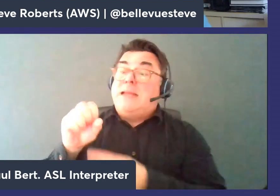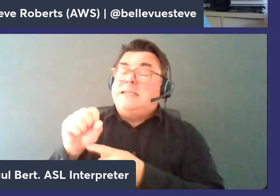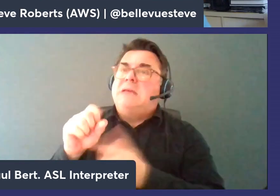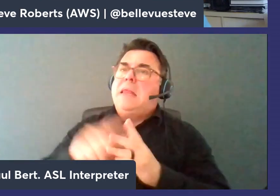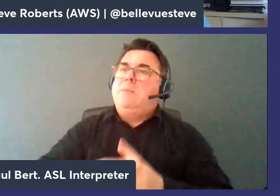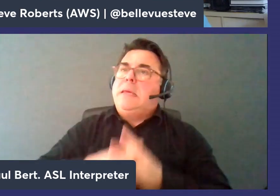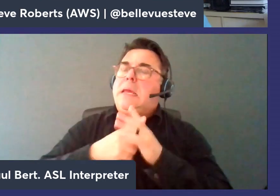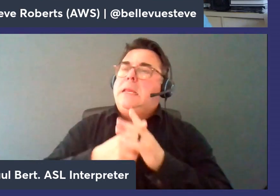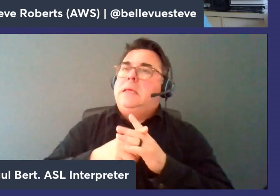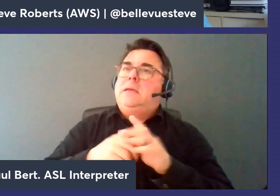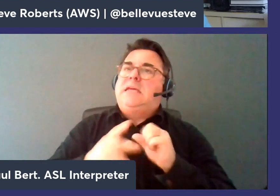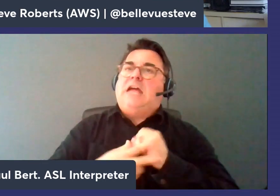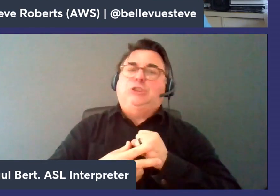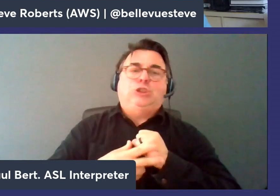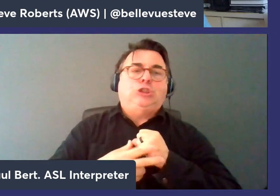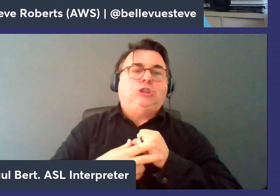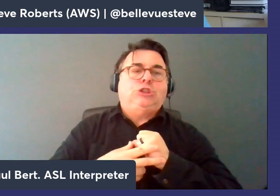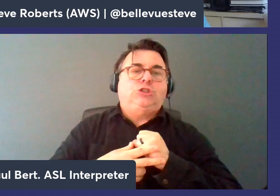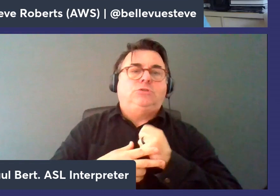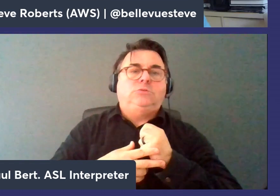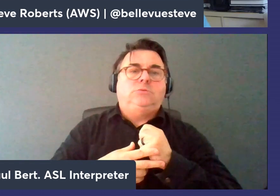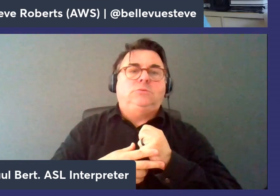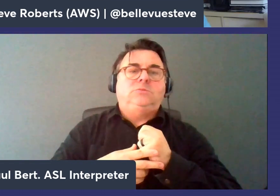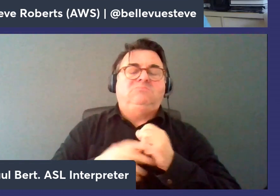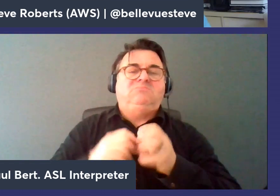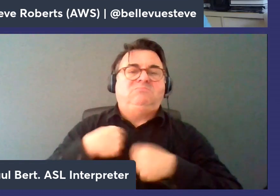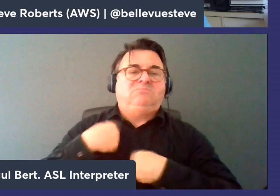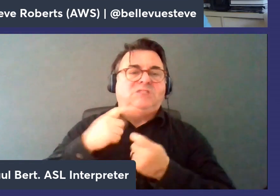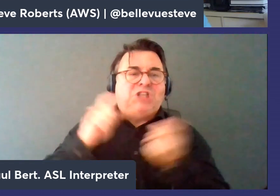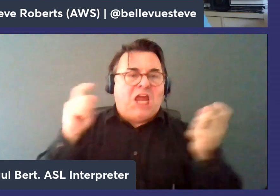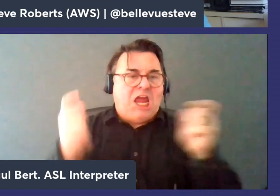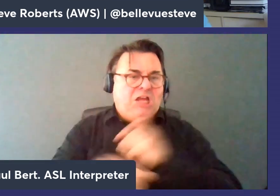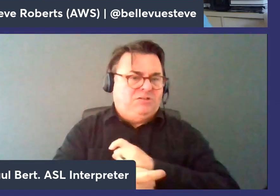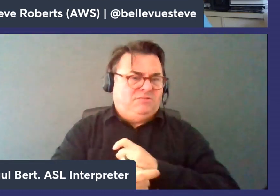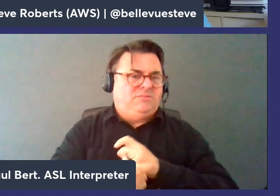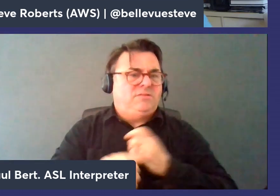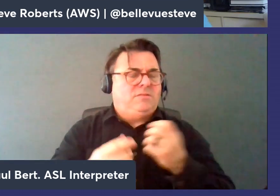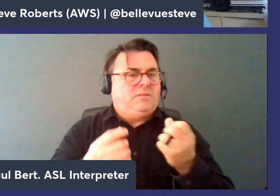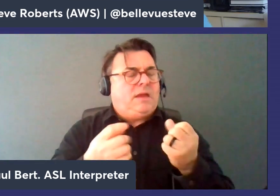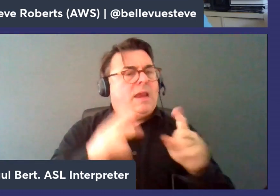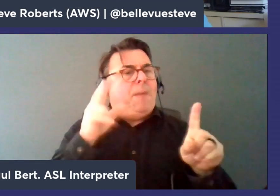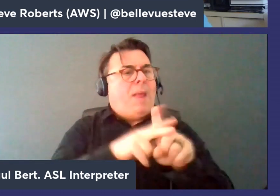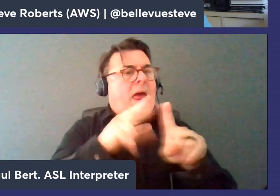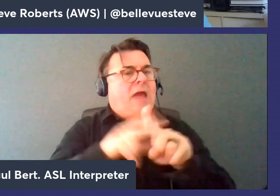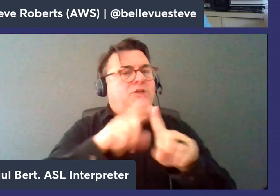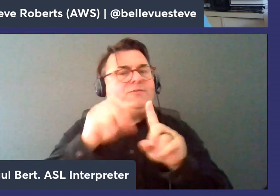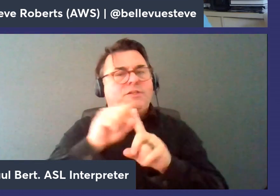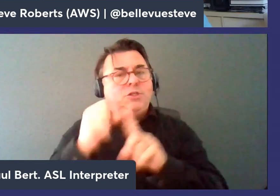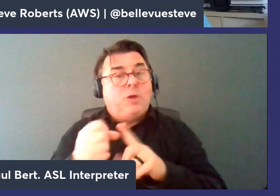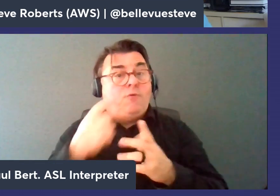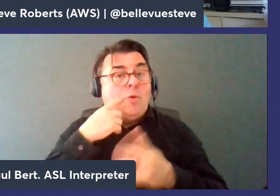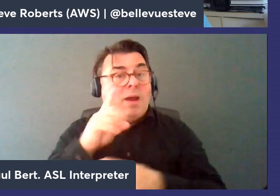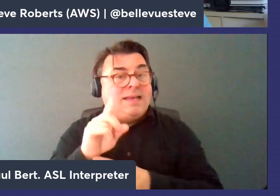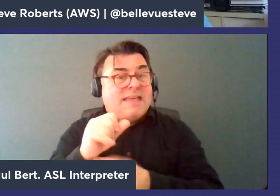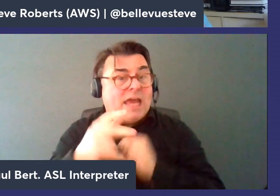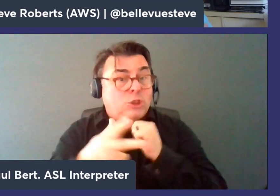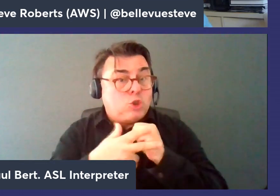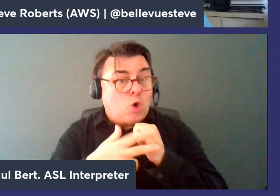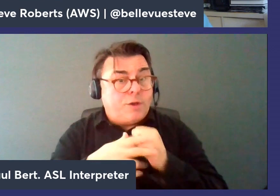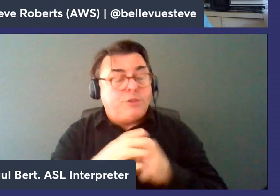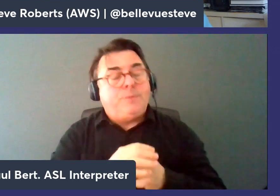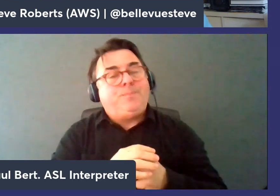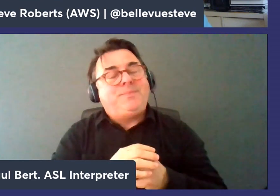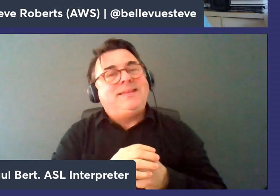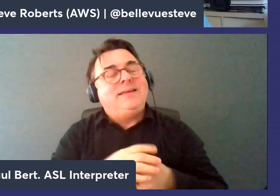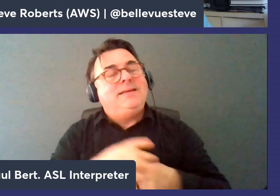out as a caching service and has since evolved for you know a variety of use cases uh especially for data storage uh traditionally